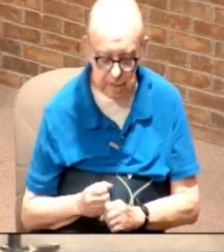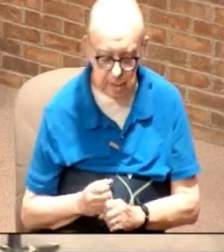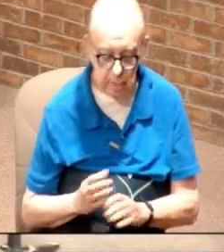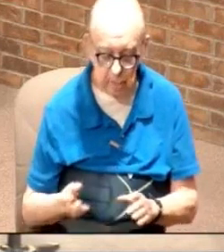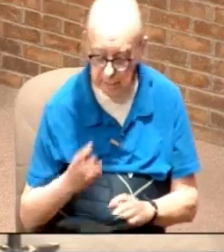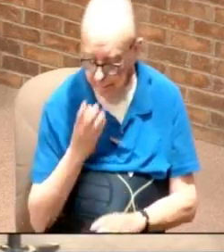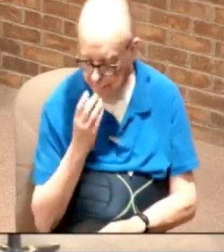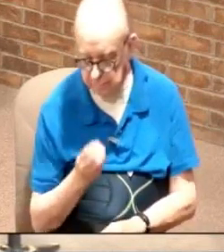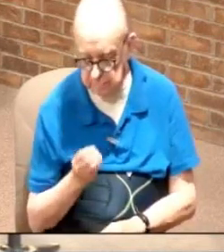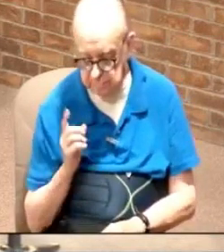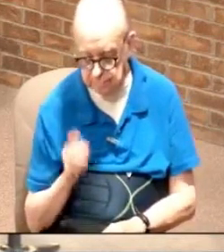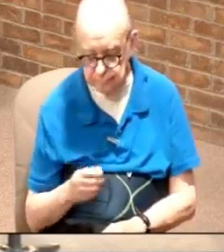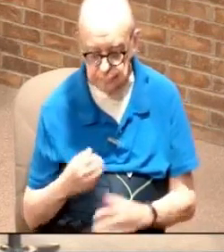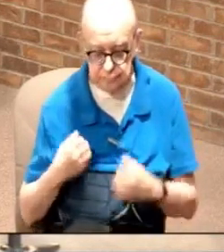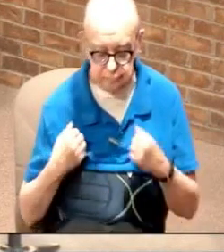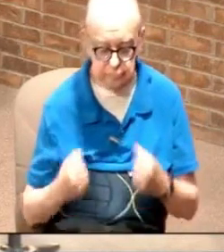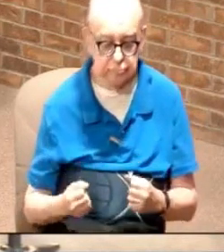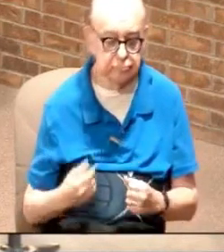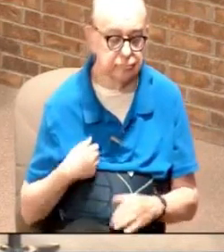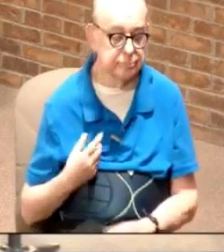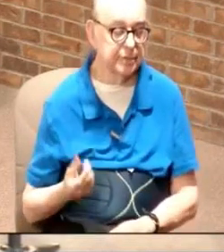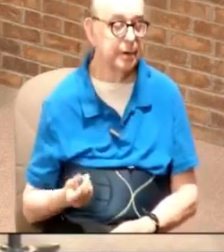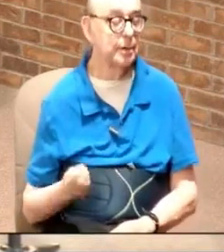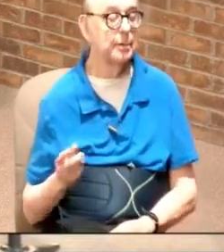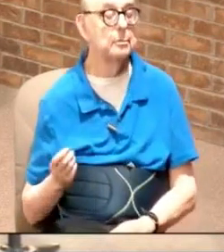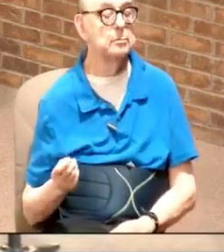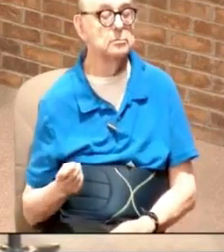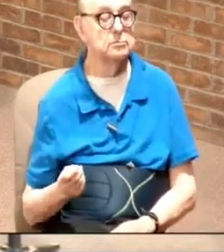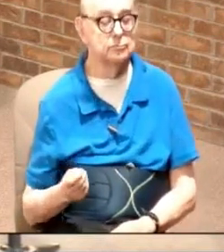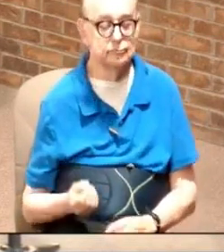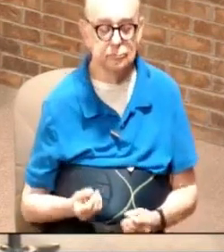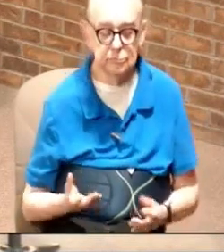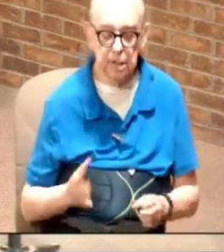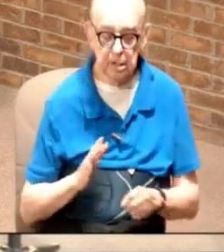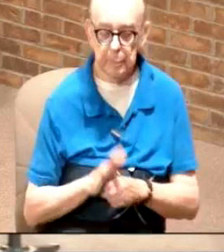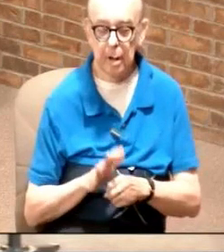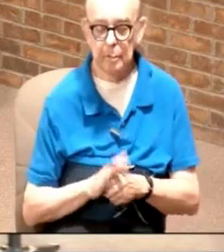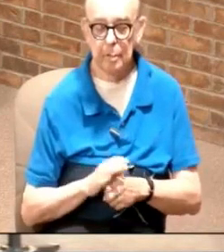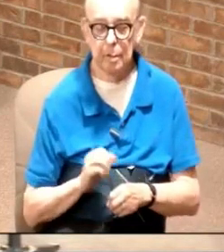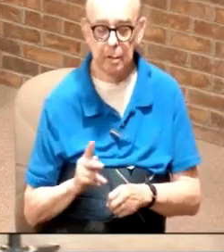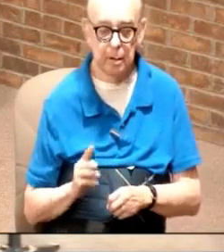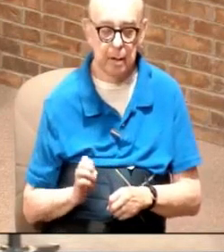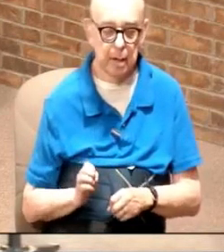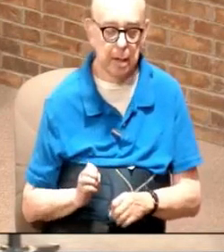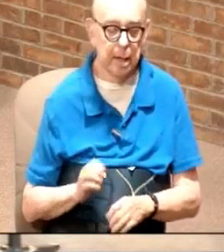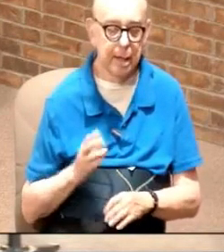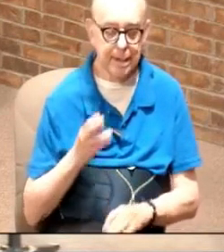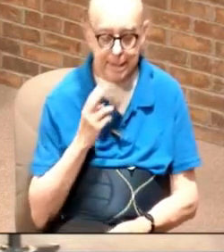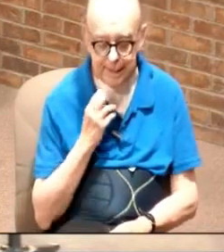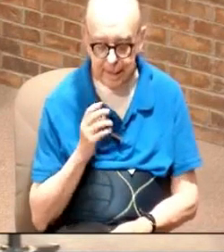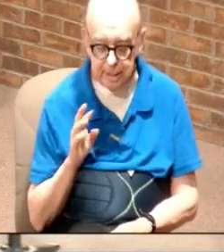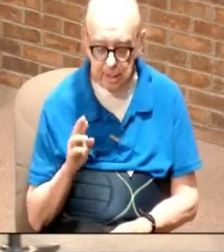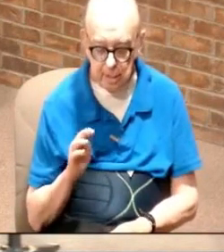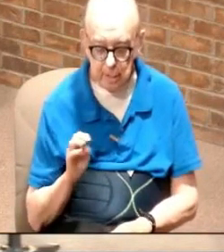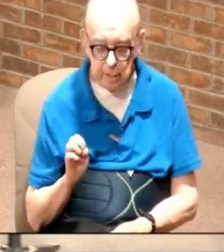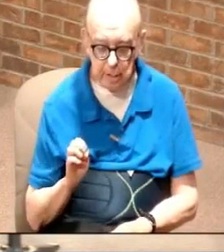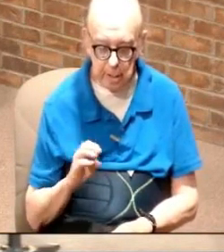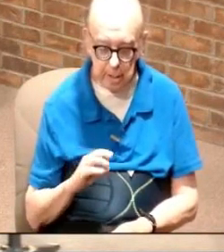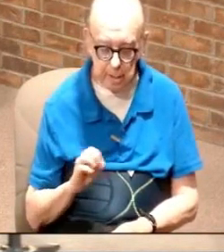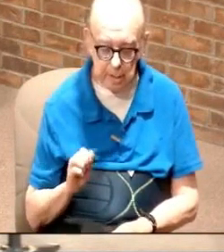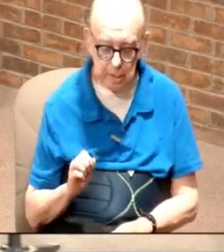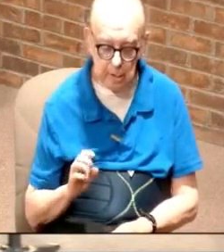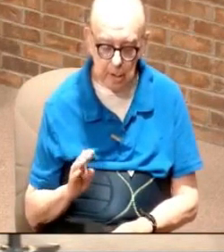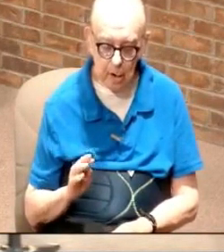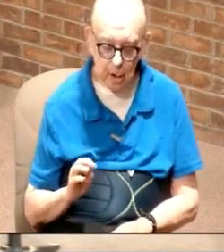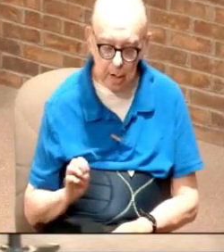sleep you need energy so what do I do a lot of coke and Reese cups that was my